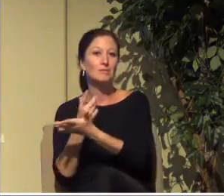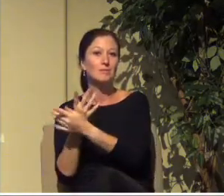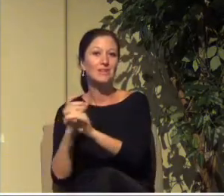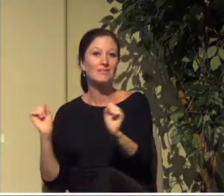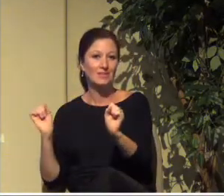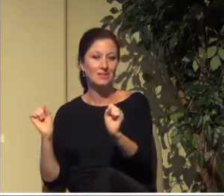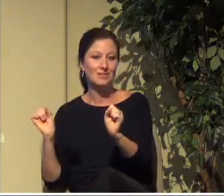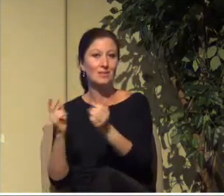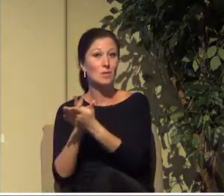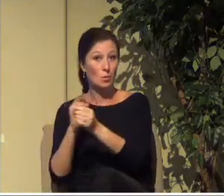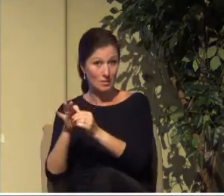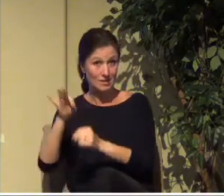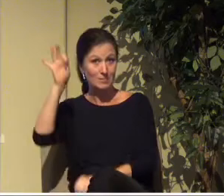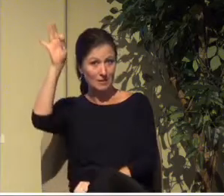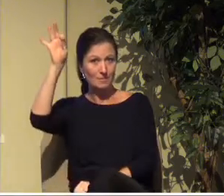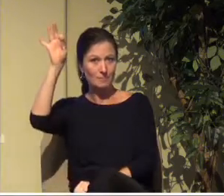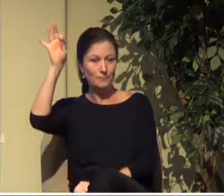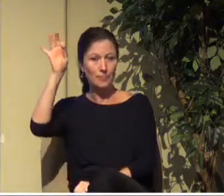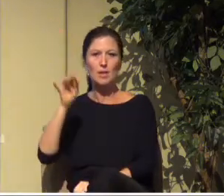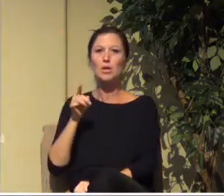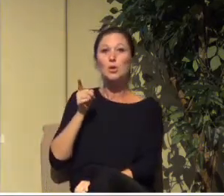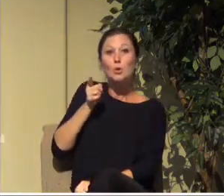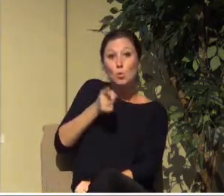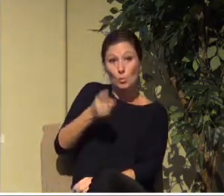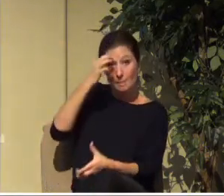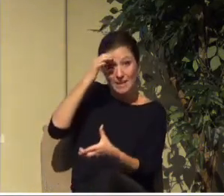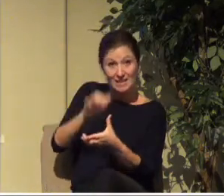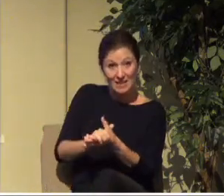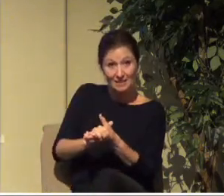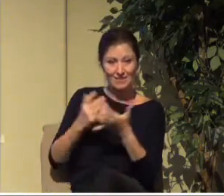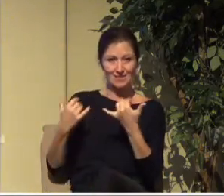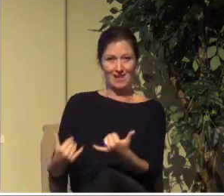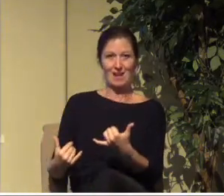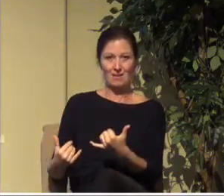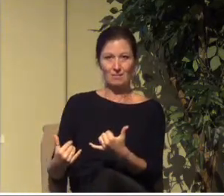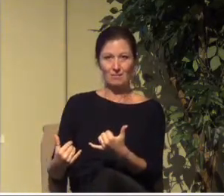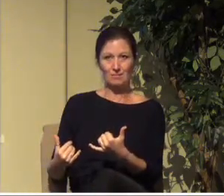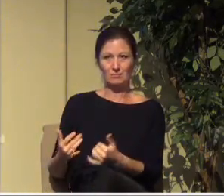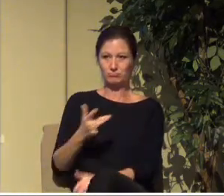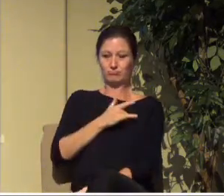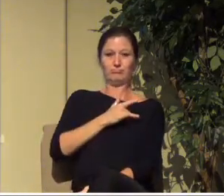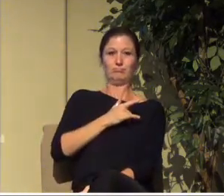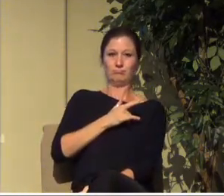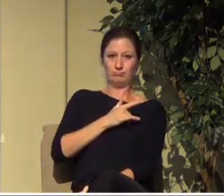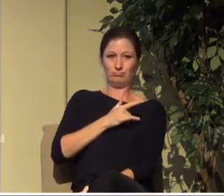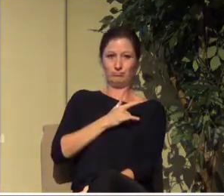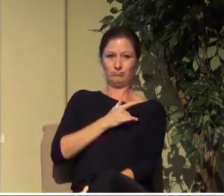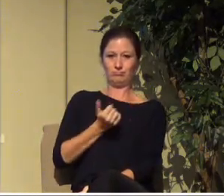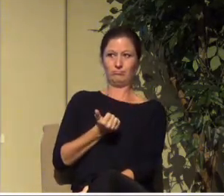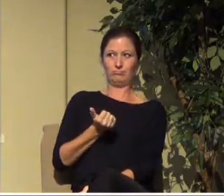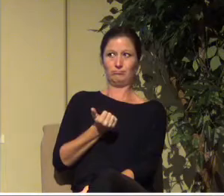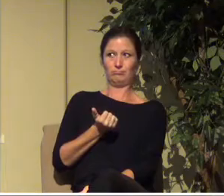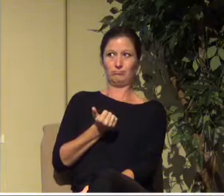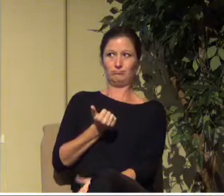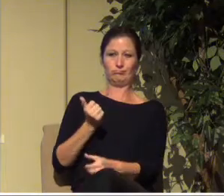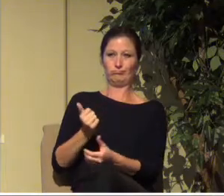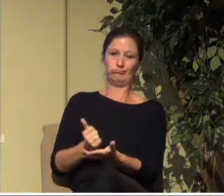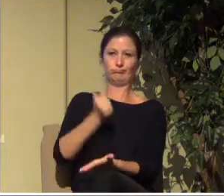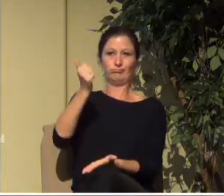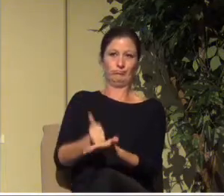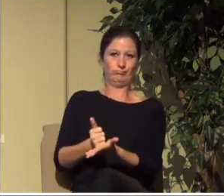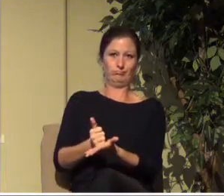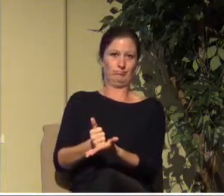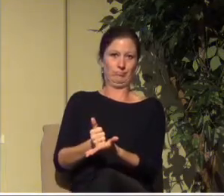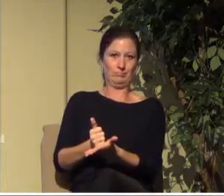where the Holy Spirit comes having believed you were marked in him with a seal the promised Holy Spirit